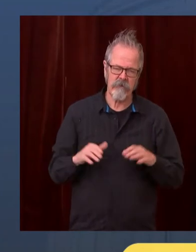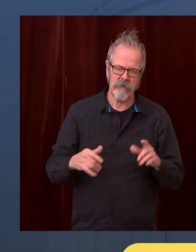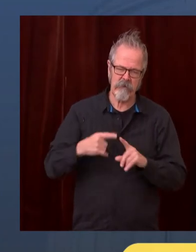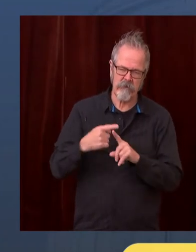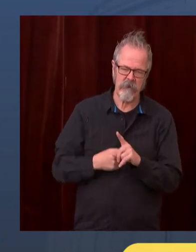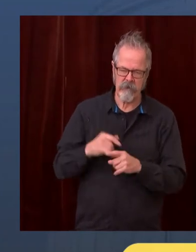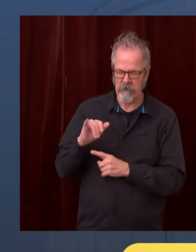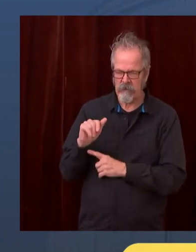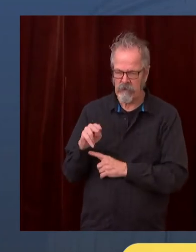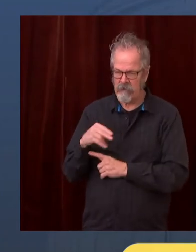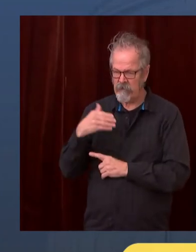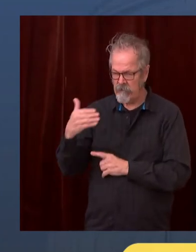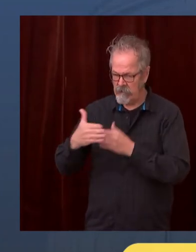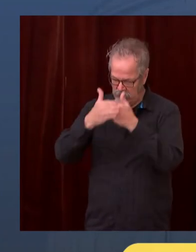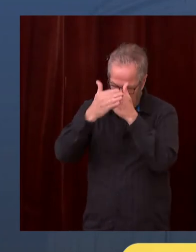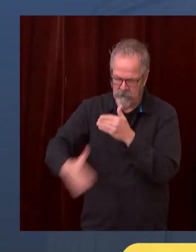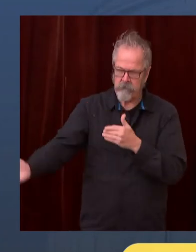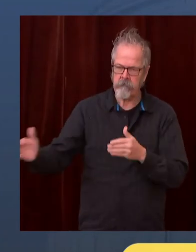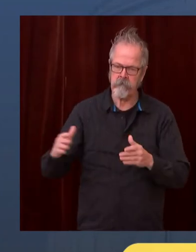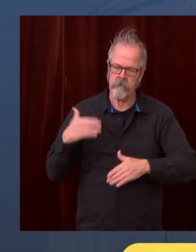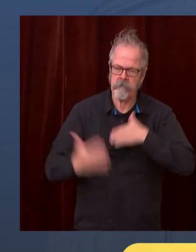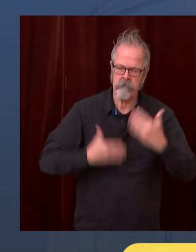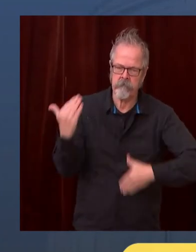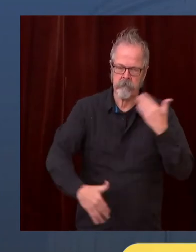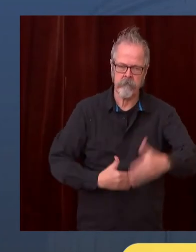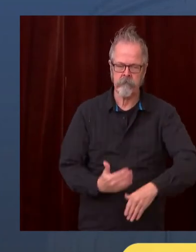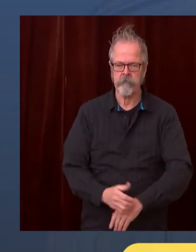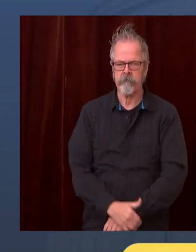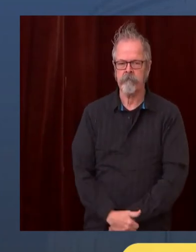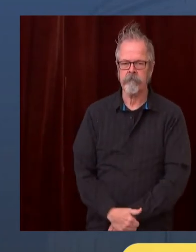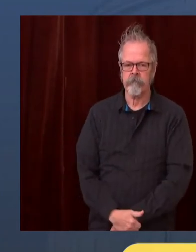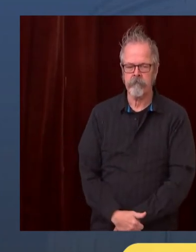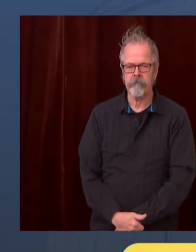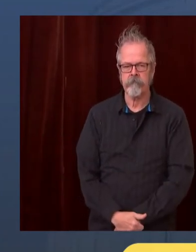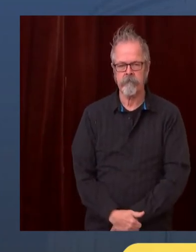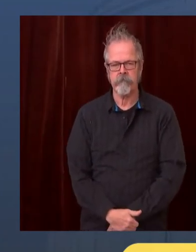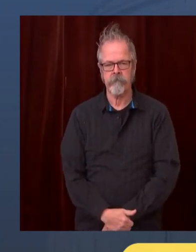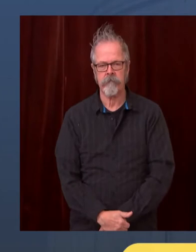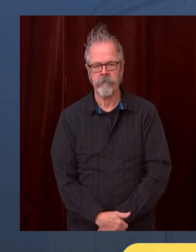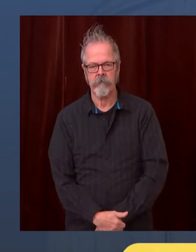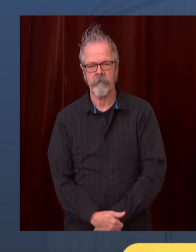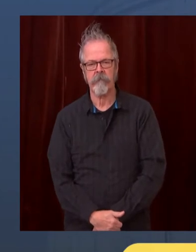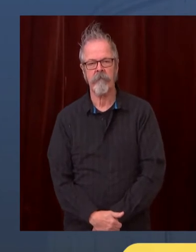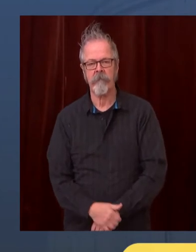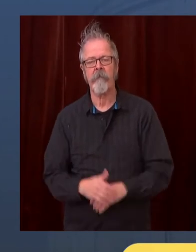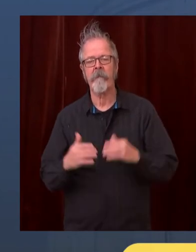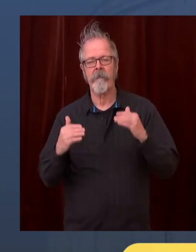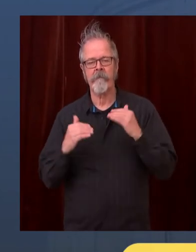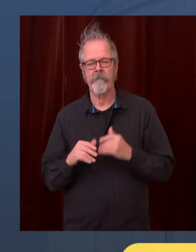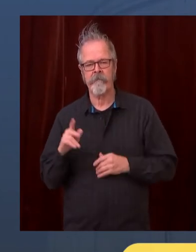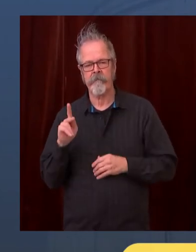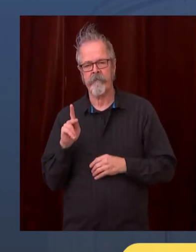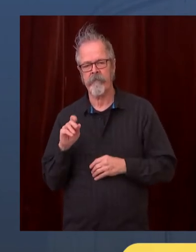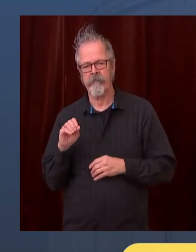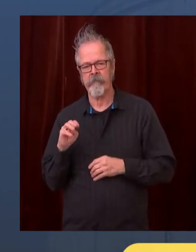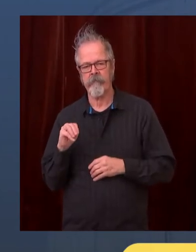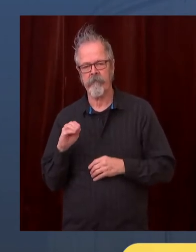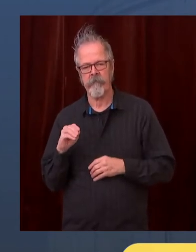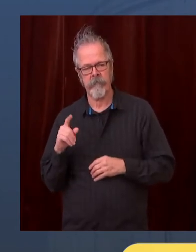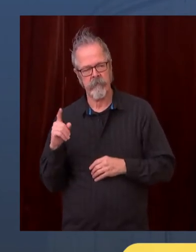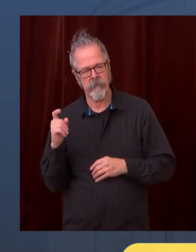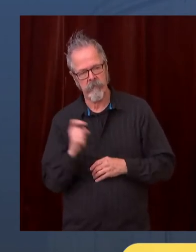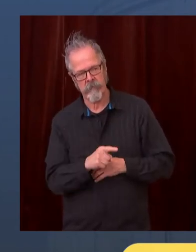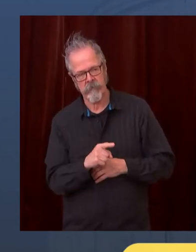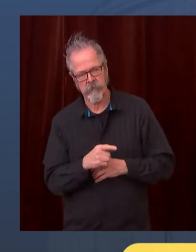Governor, know that Secretary Wiesman made the decision to go to Chapel Hill in February, but we are in the middle of a